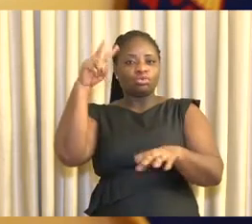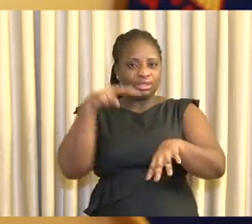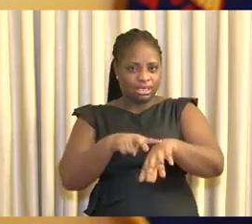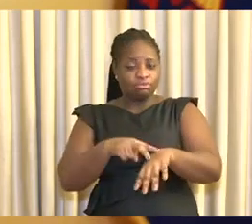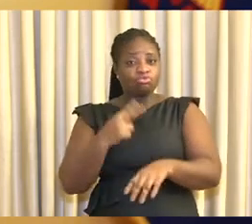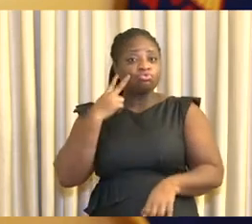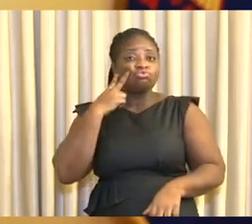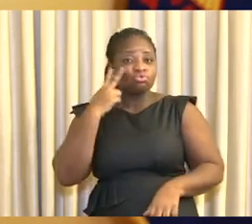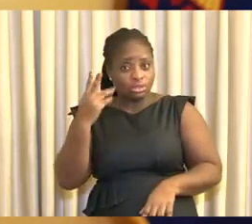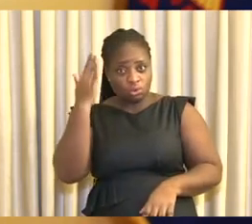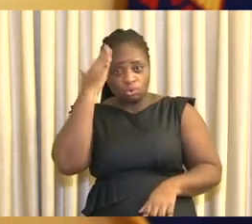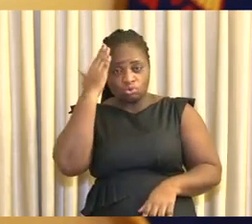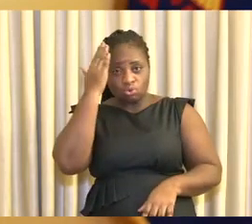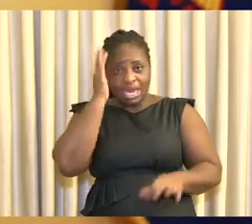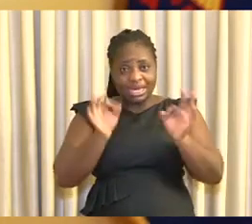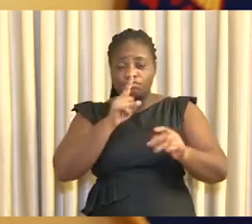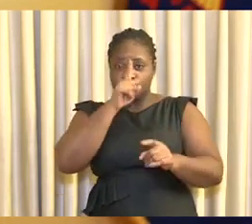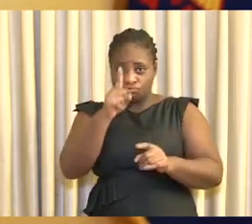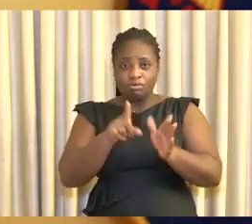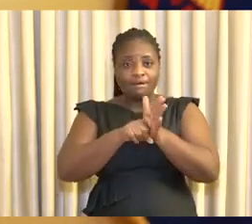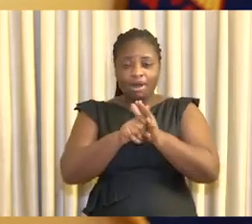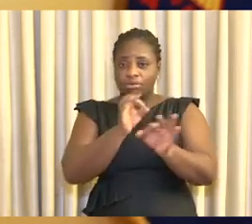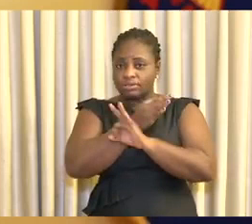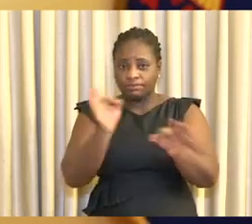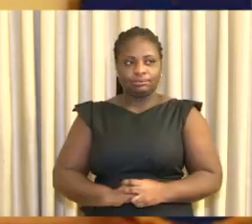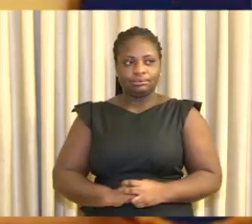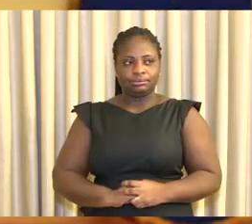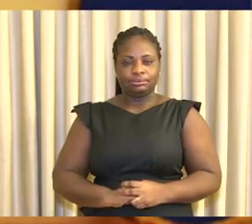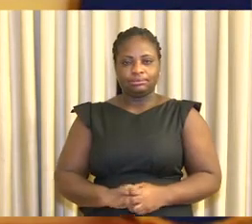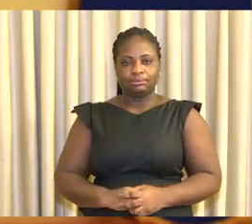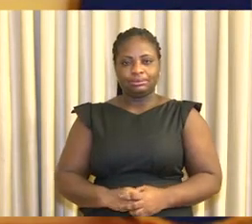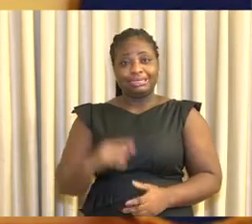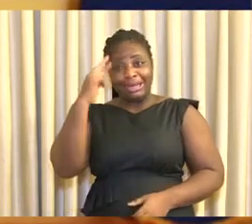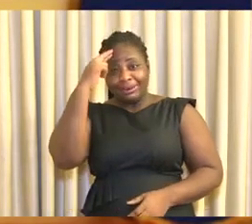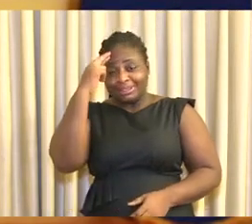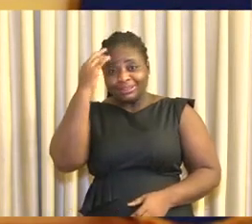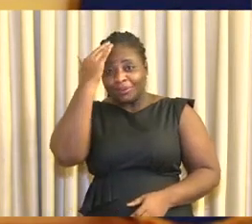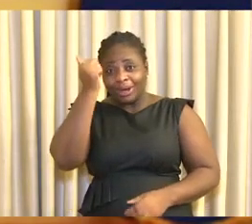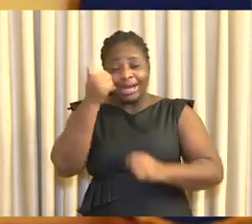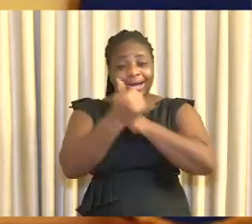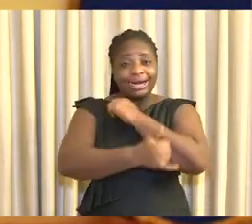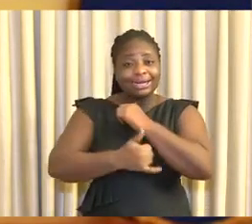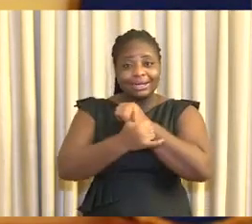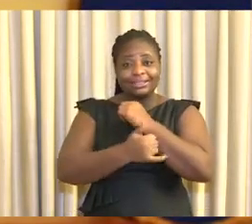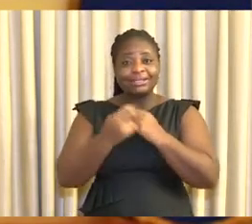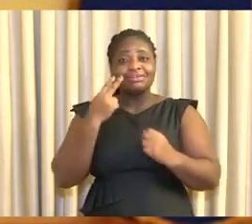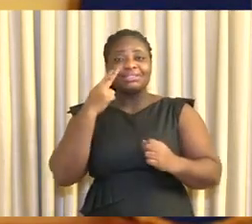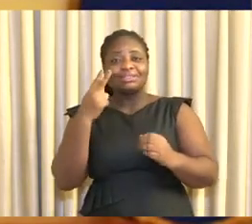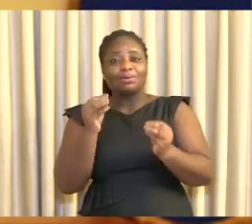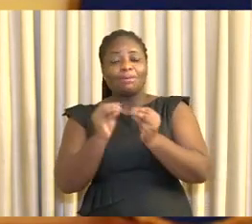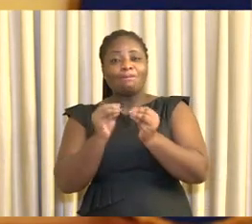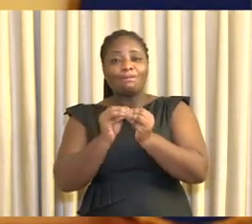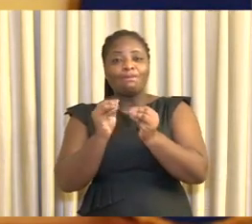if they have also recovered from the virus or otherwise. The main reason our country has seen an increase